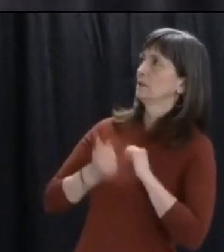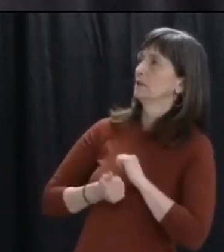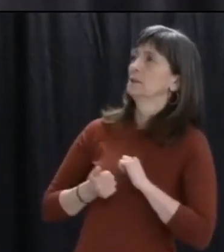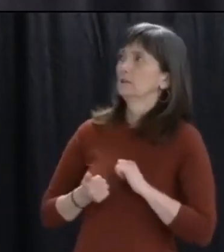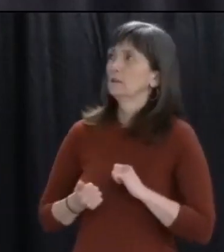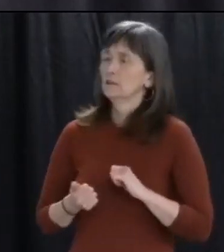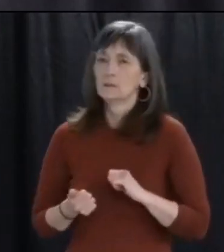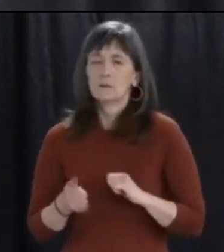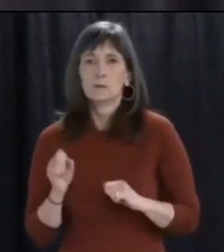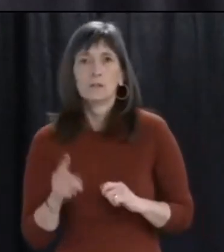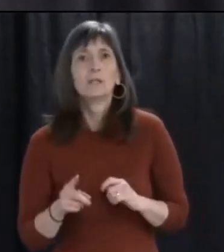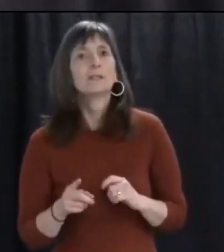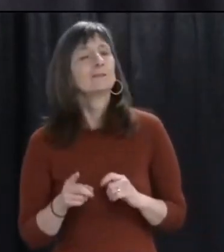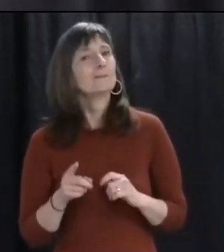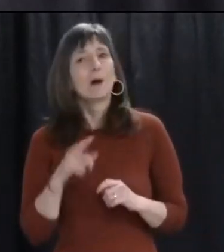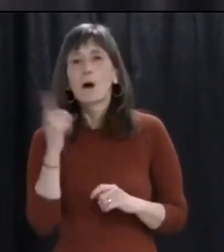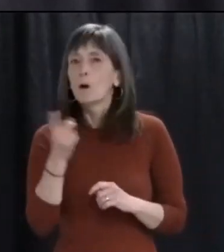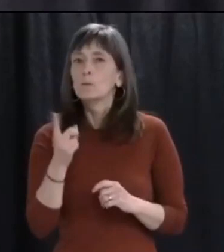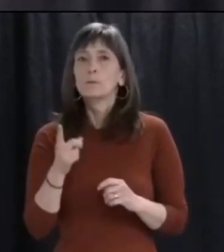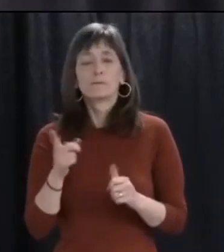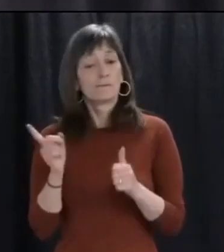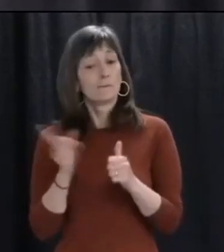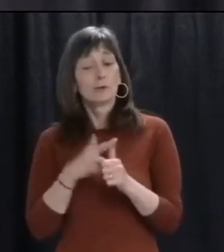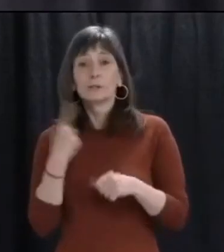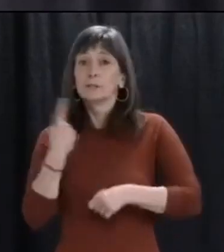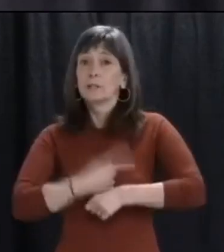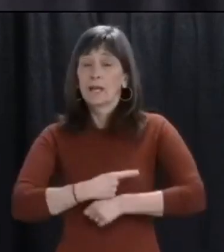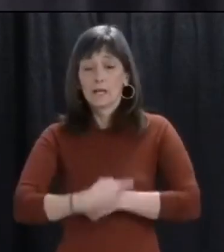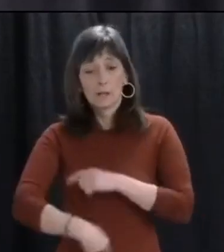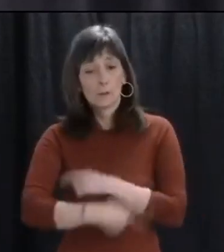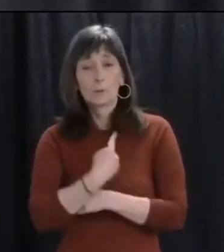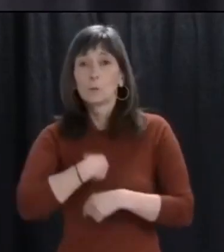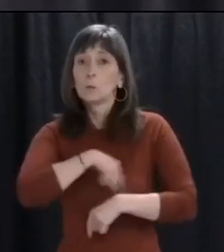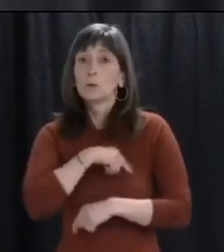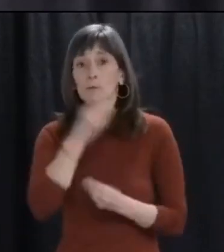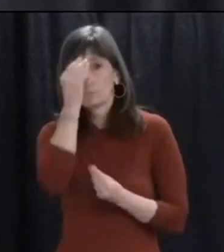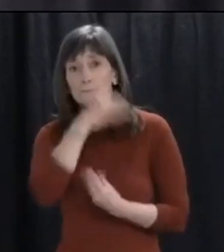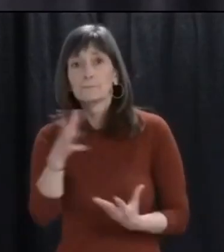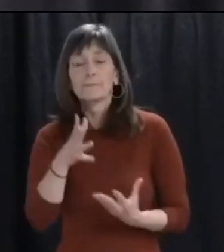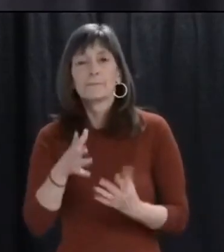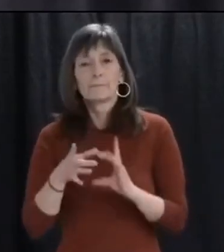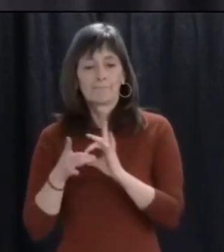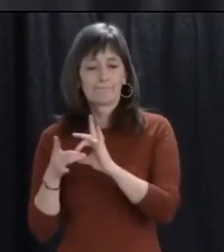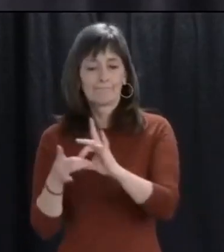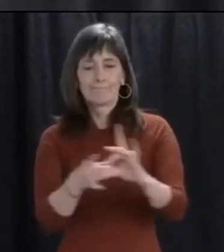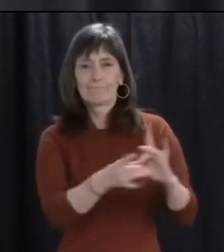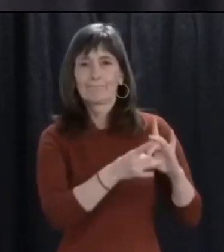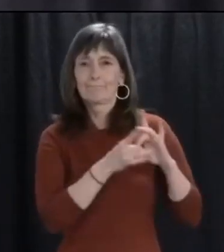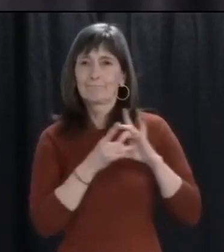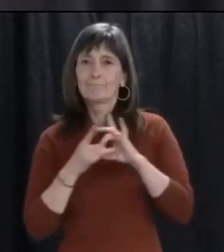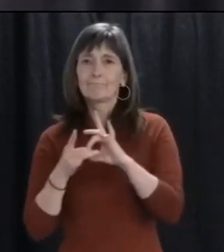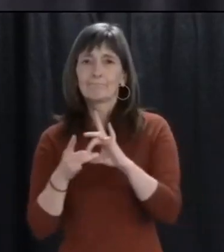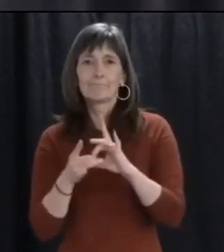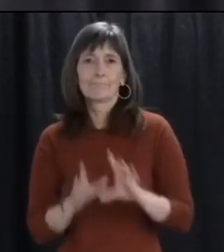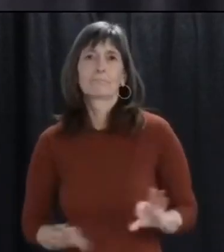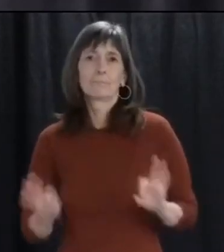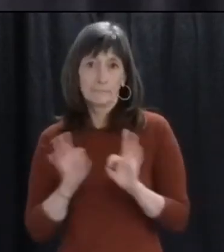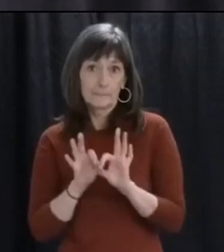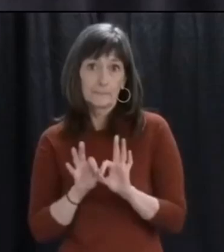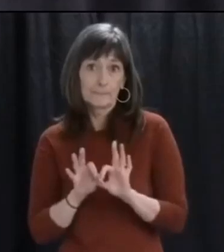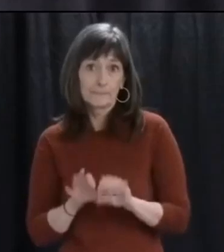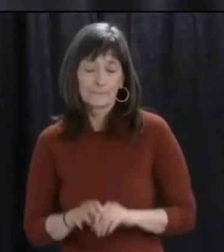the importance of cooperation and collaboration. We stress the significance of working together through this pandemic.